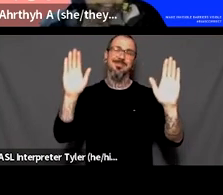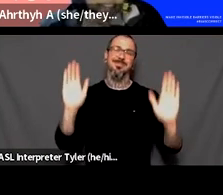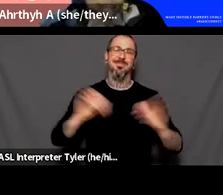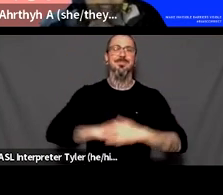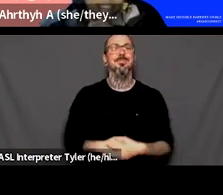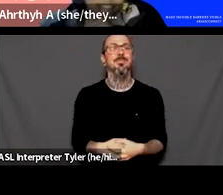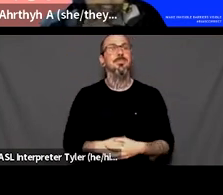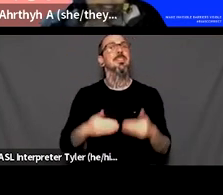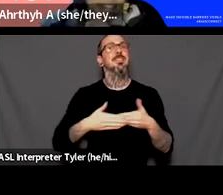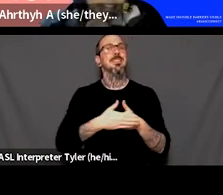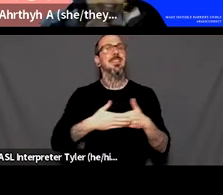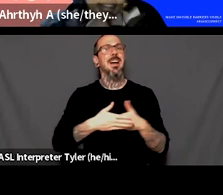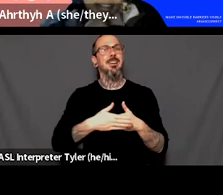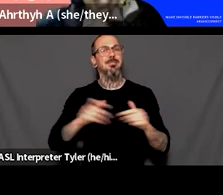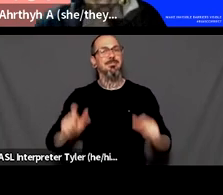next slide, please.